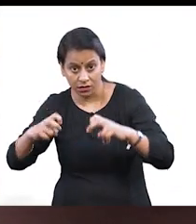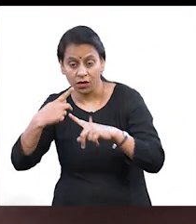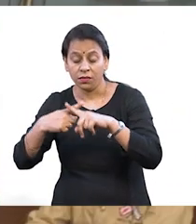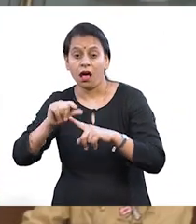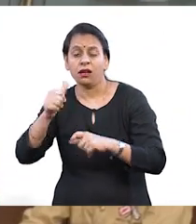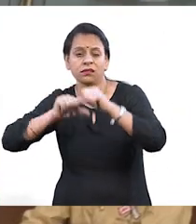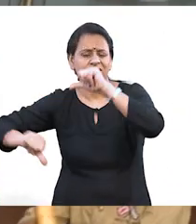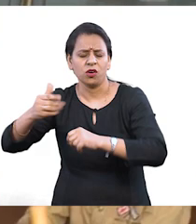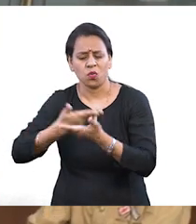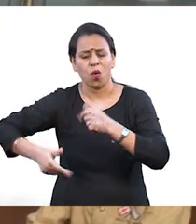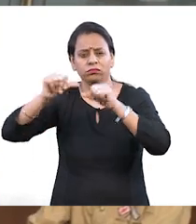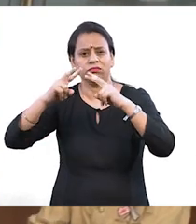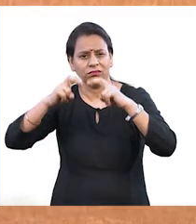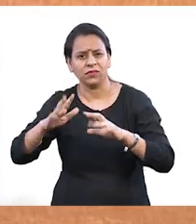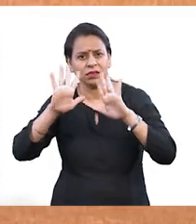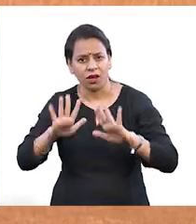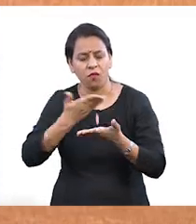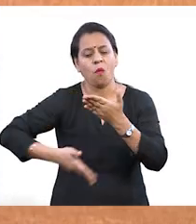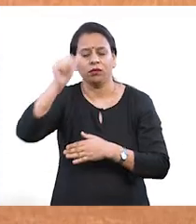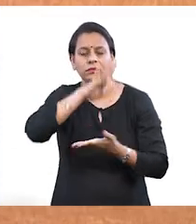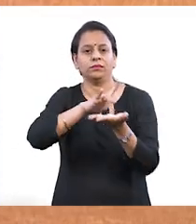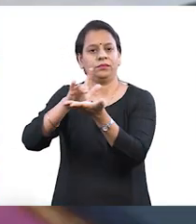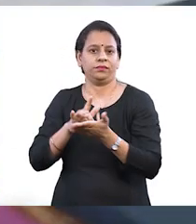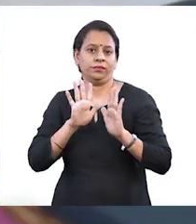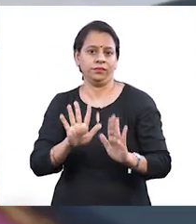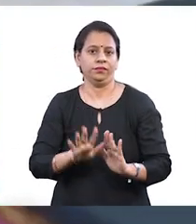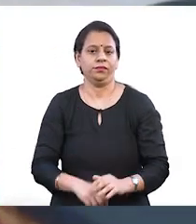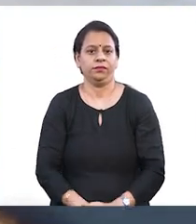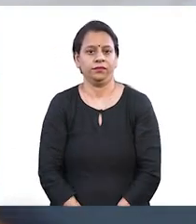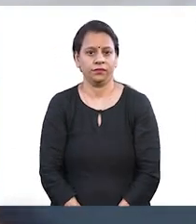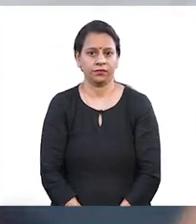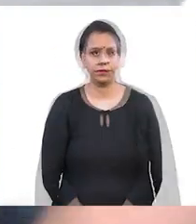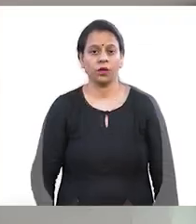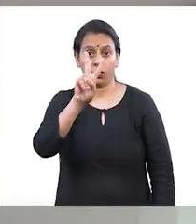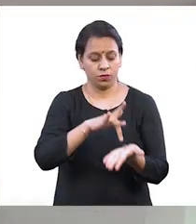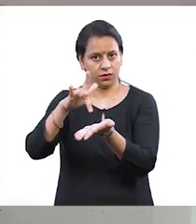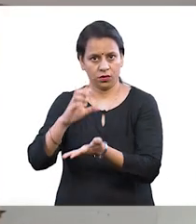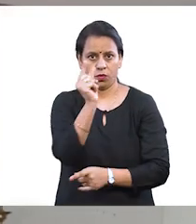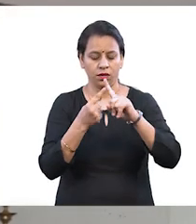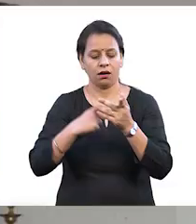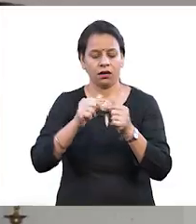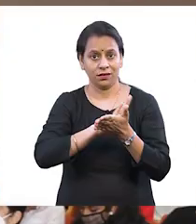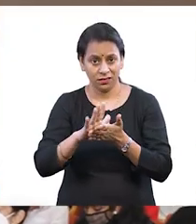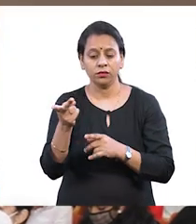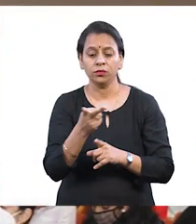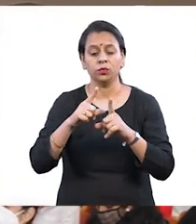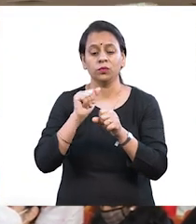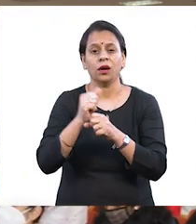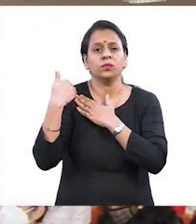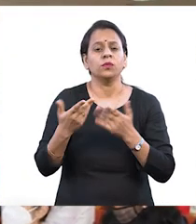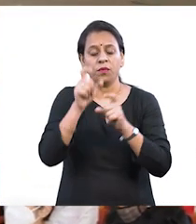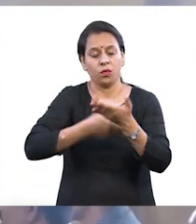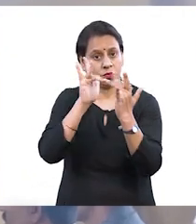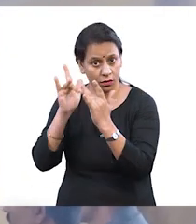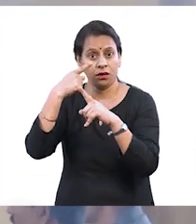disorders. with a special focus on the Divyaang in India. Two outreach centers will connect the